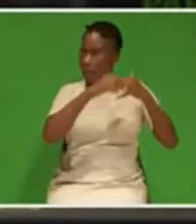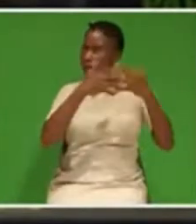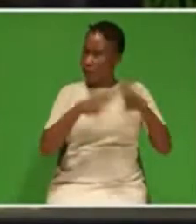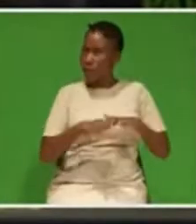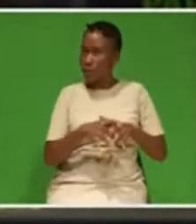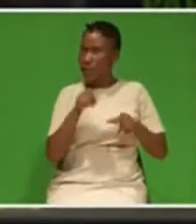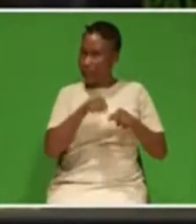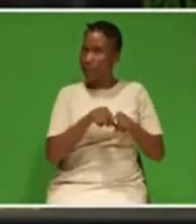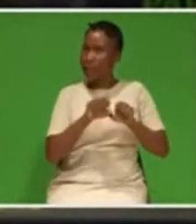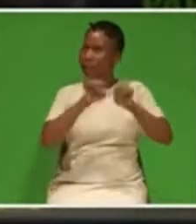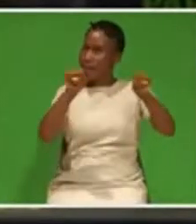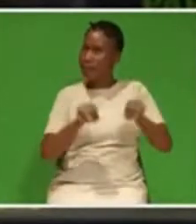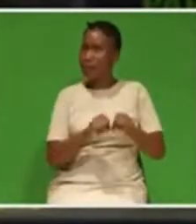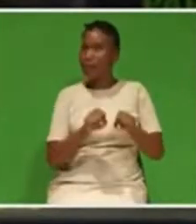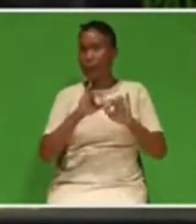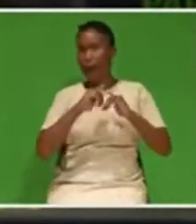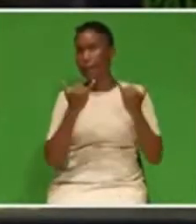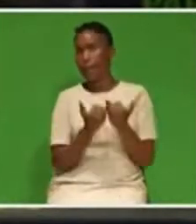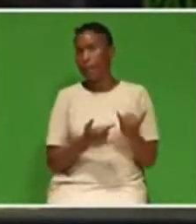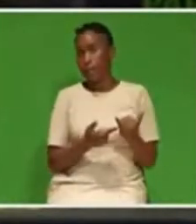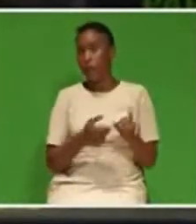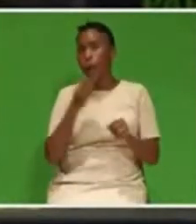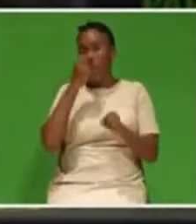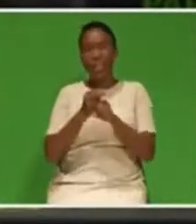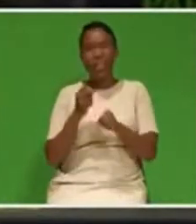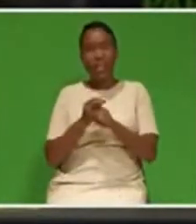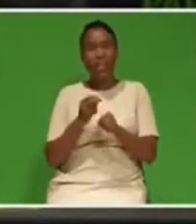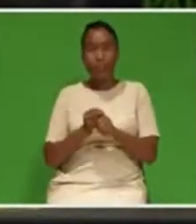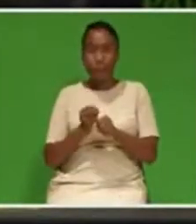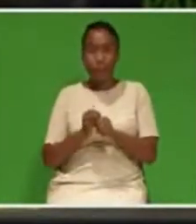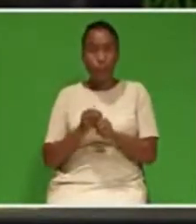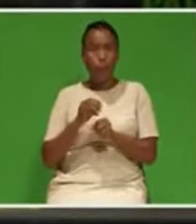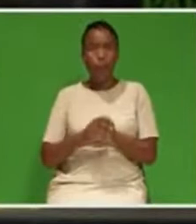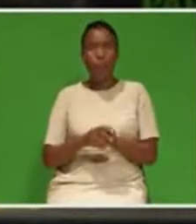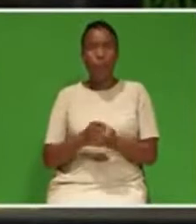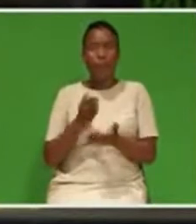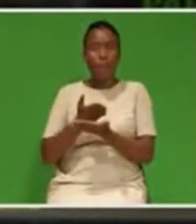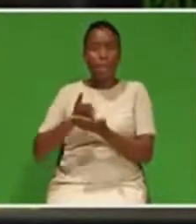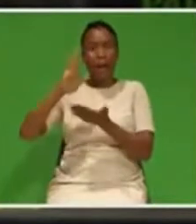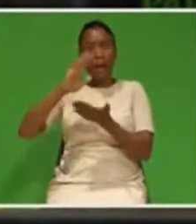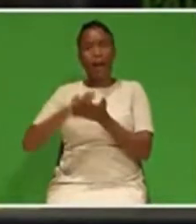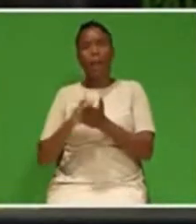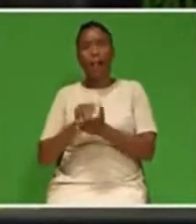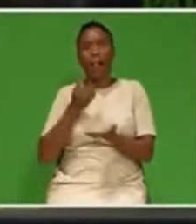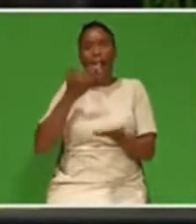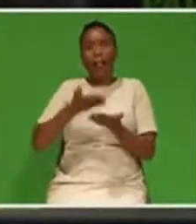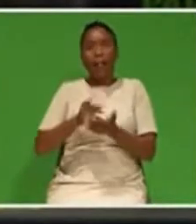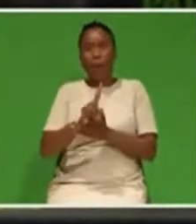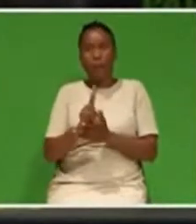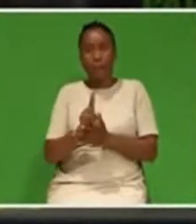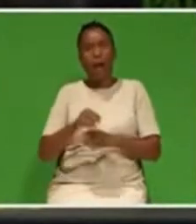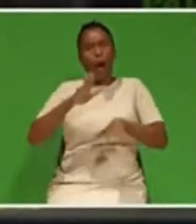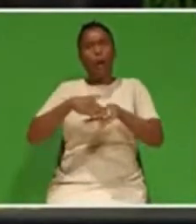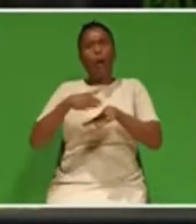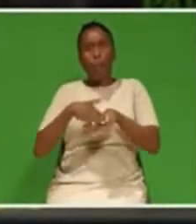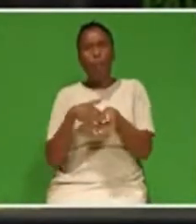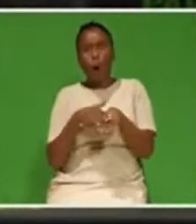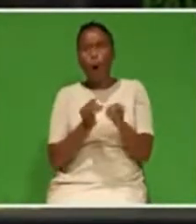companies. We need to dispel the claim that creating a more competitive,